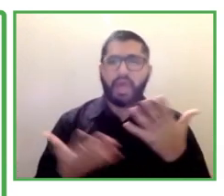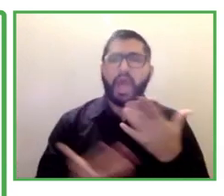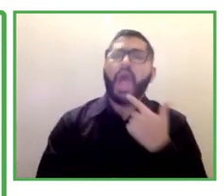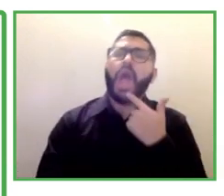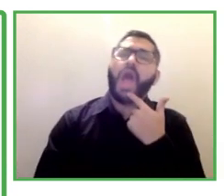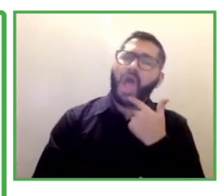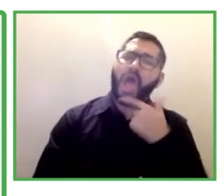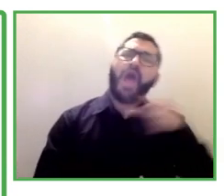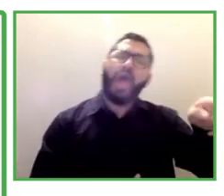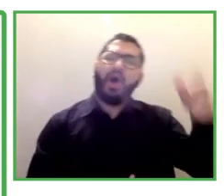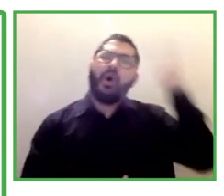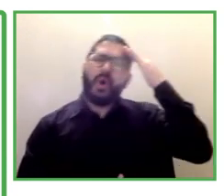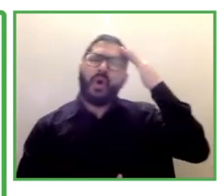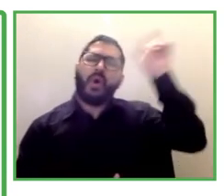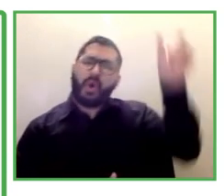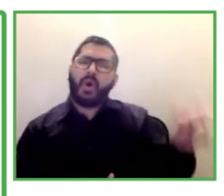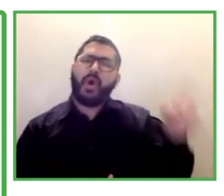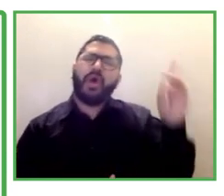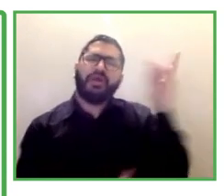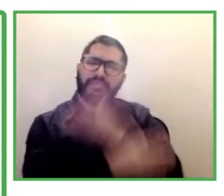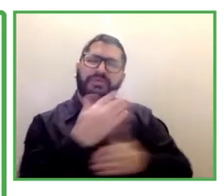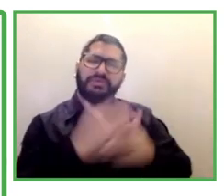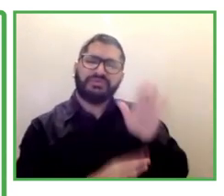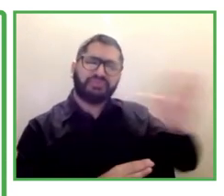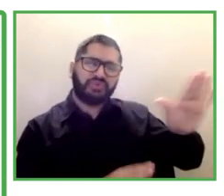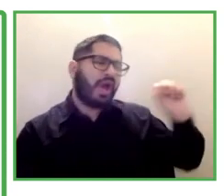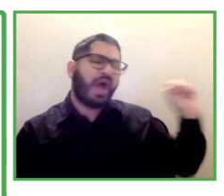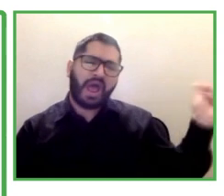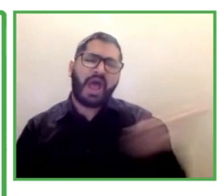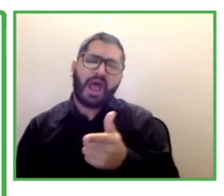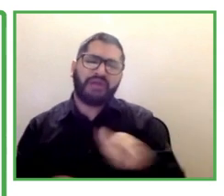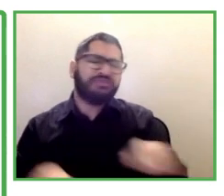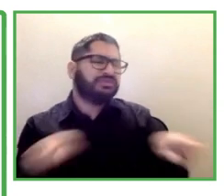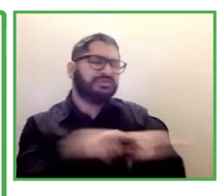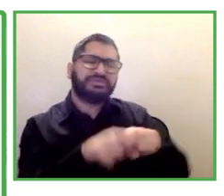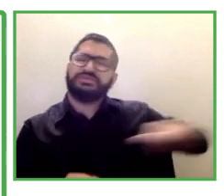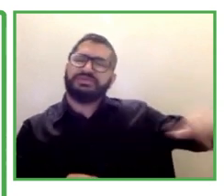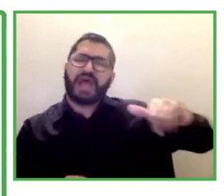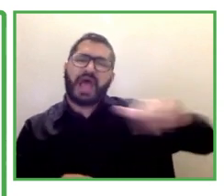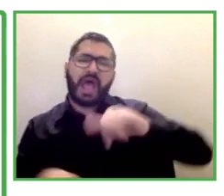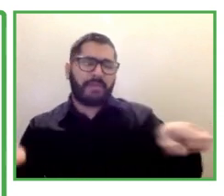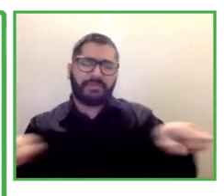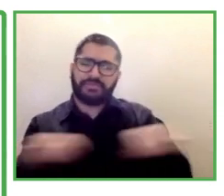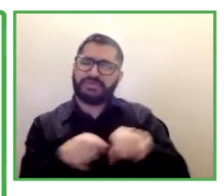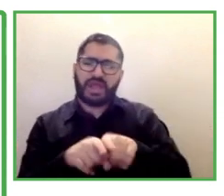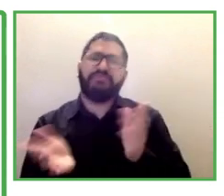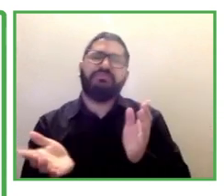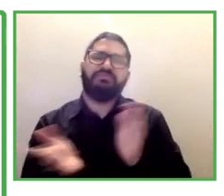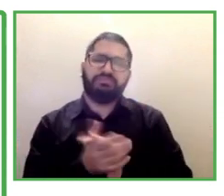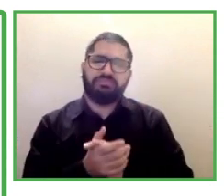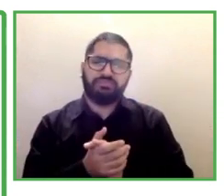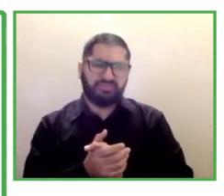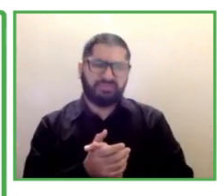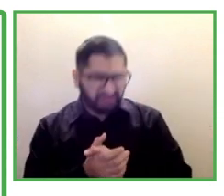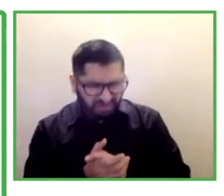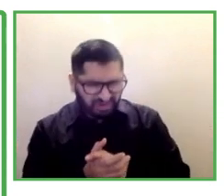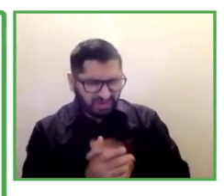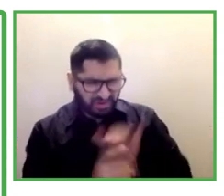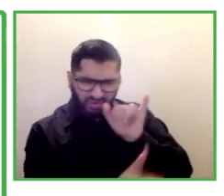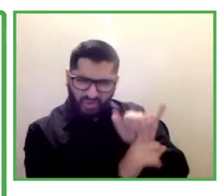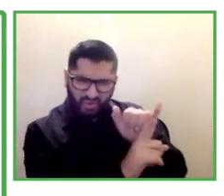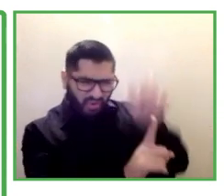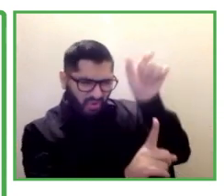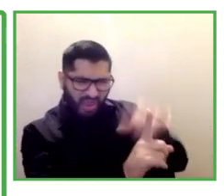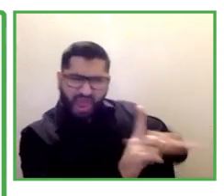for them also. So the starting point, as I said, is the human factor. And in order to speed things up, I will just say